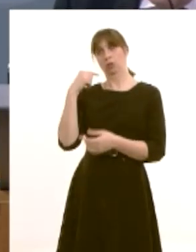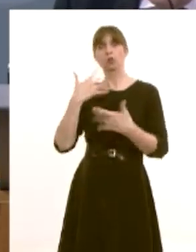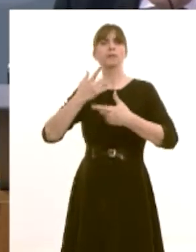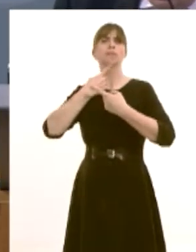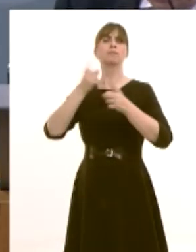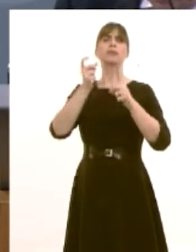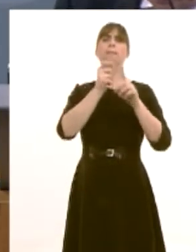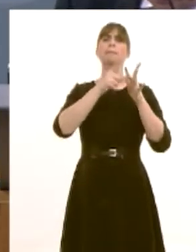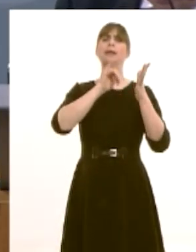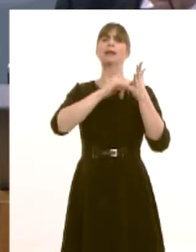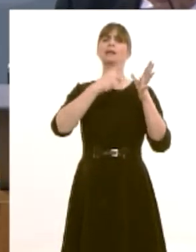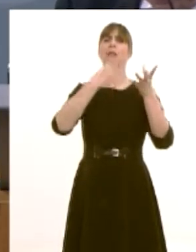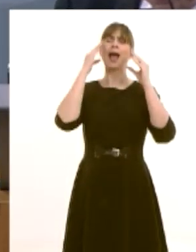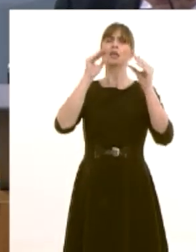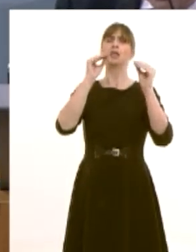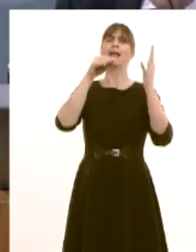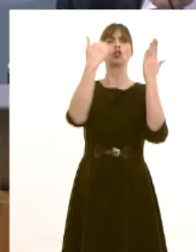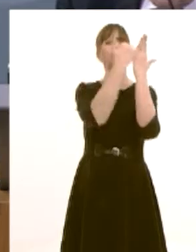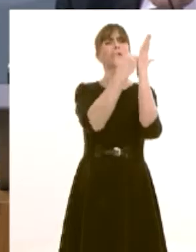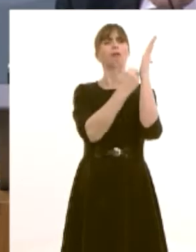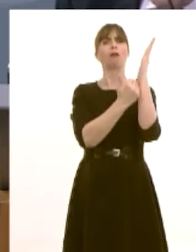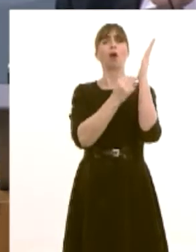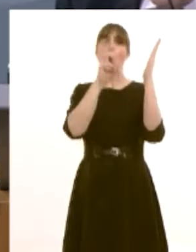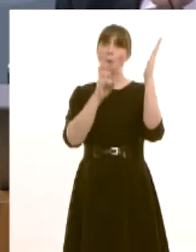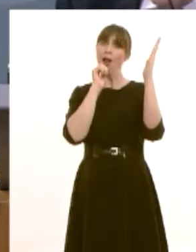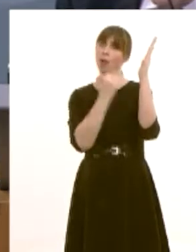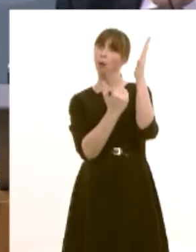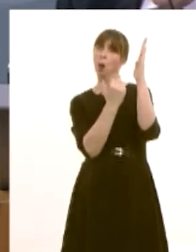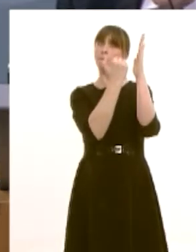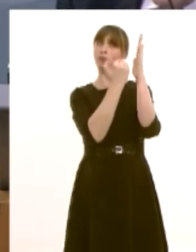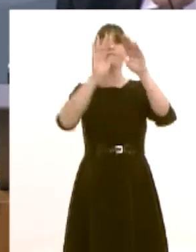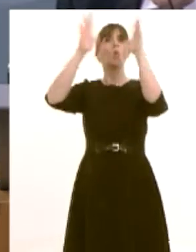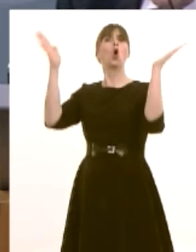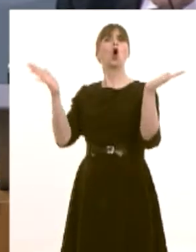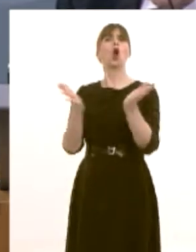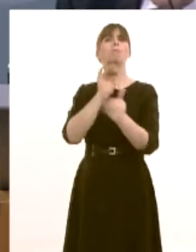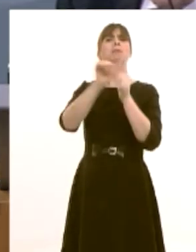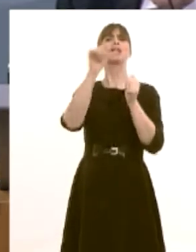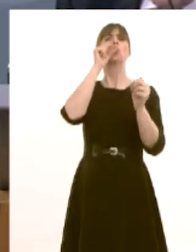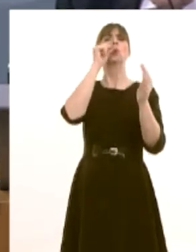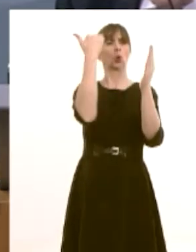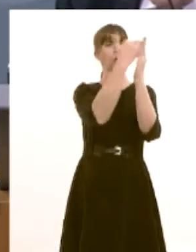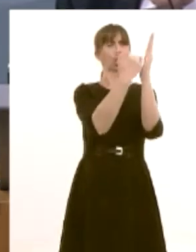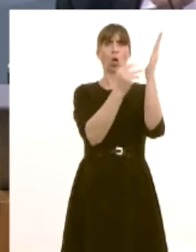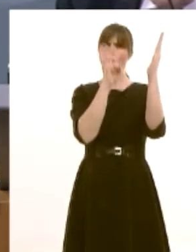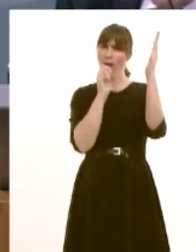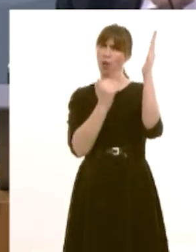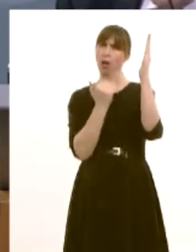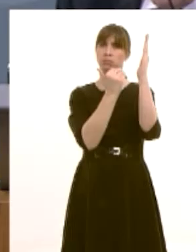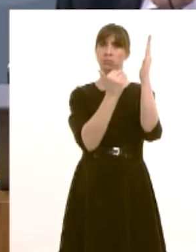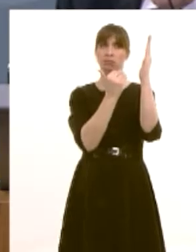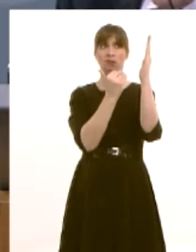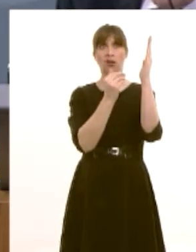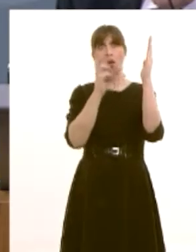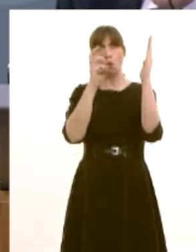international education rankings are published wales would be further up the list now when they were published what it did show that wales was